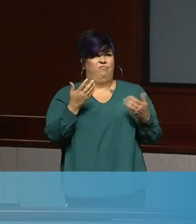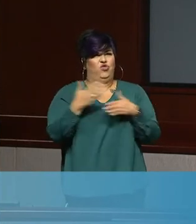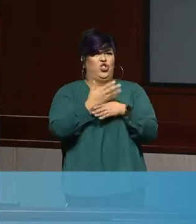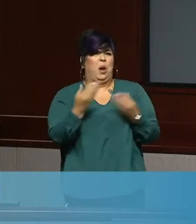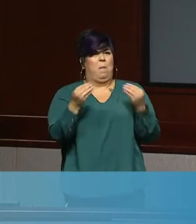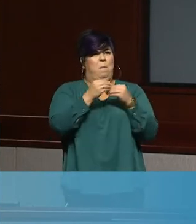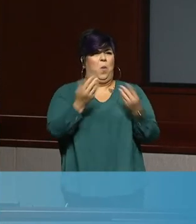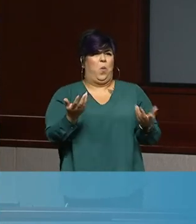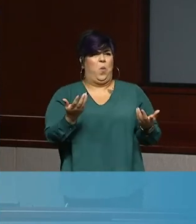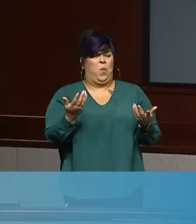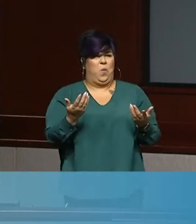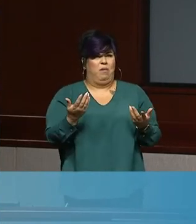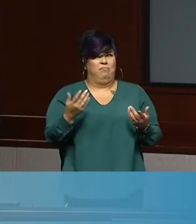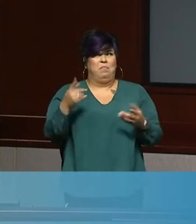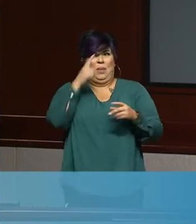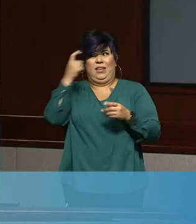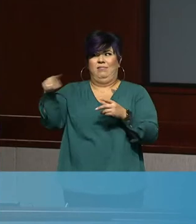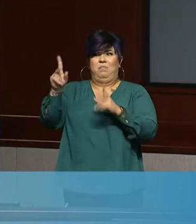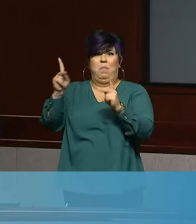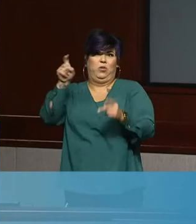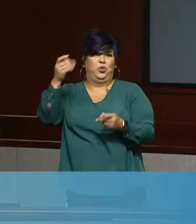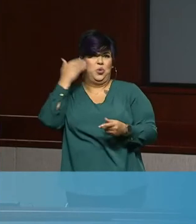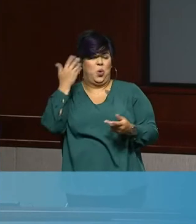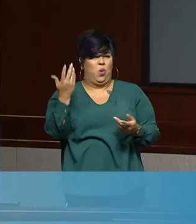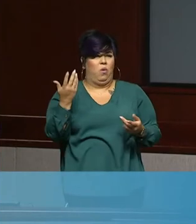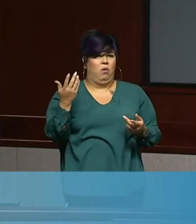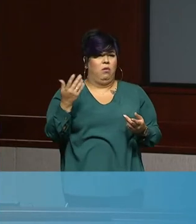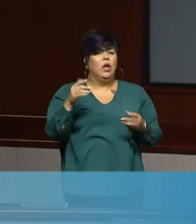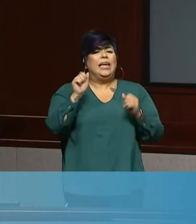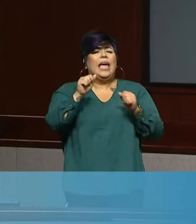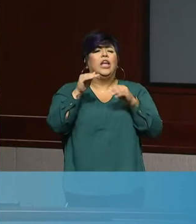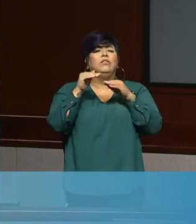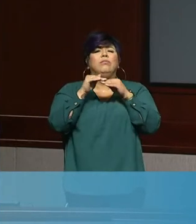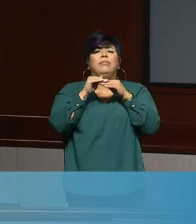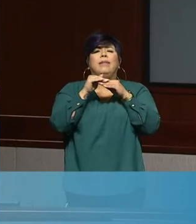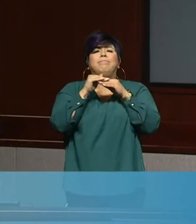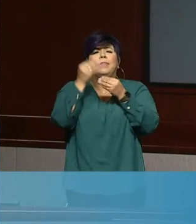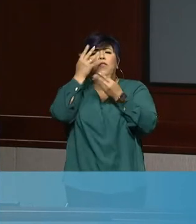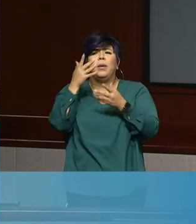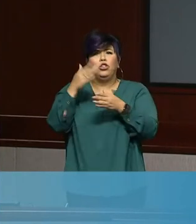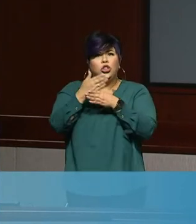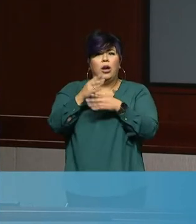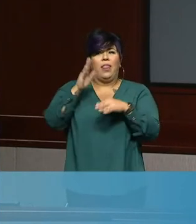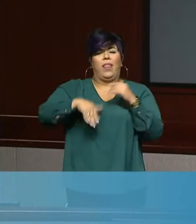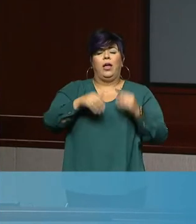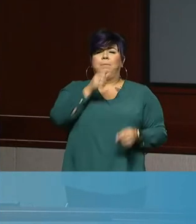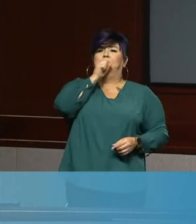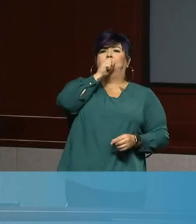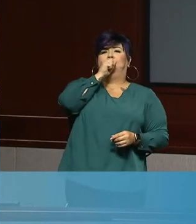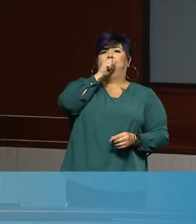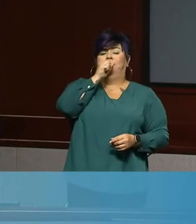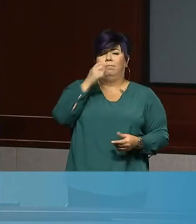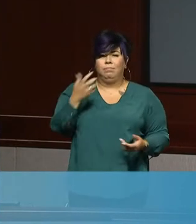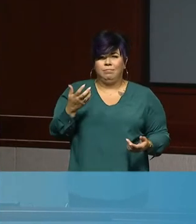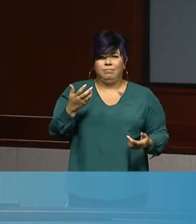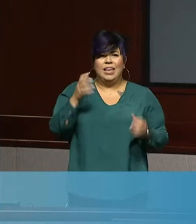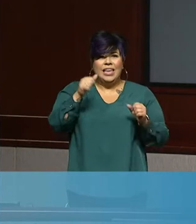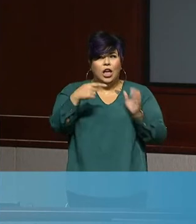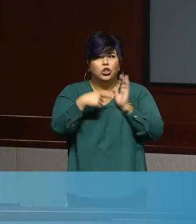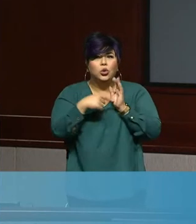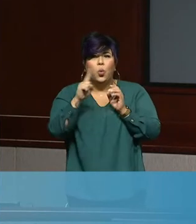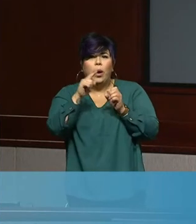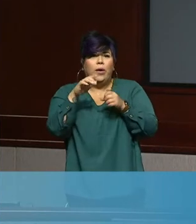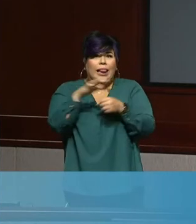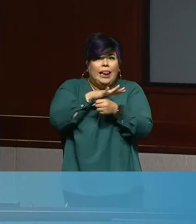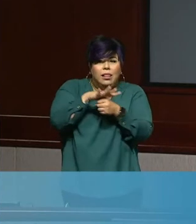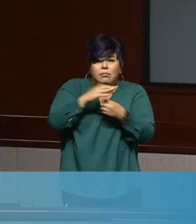threatens the privacy of citizens? If you could have just released the three first three numbers of the zip codes of those who tested positive and or died of COVID